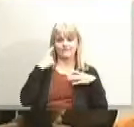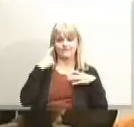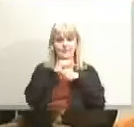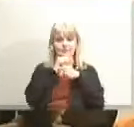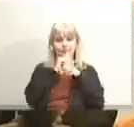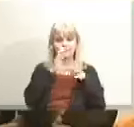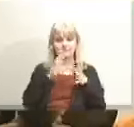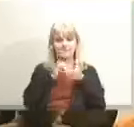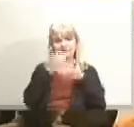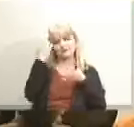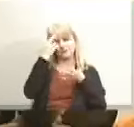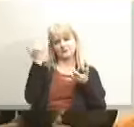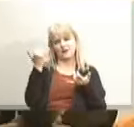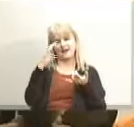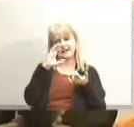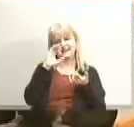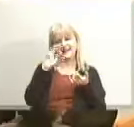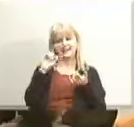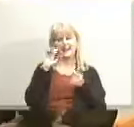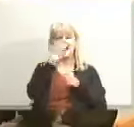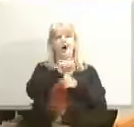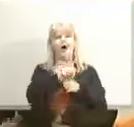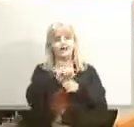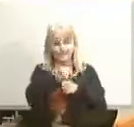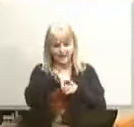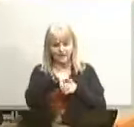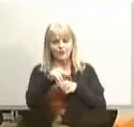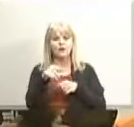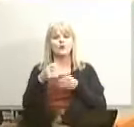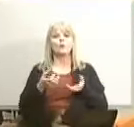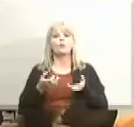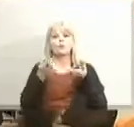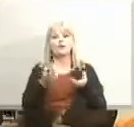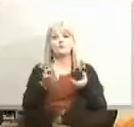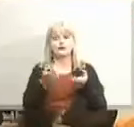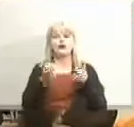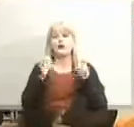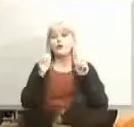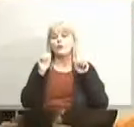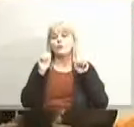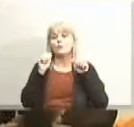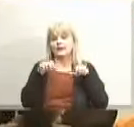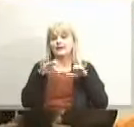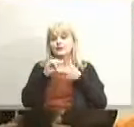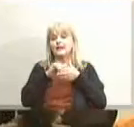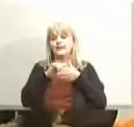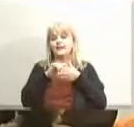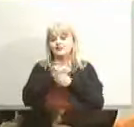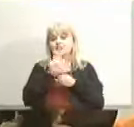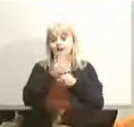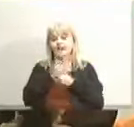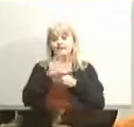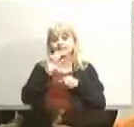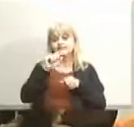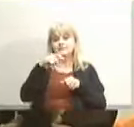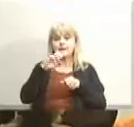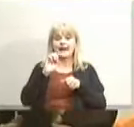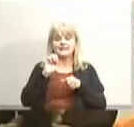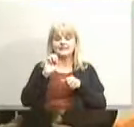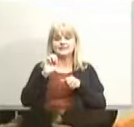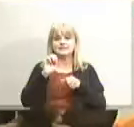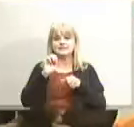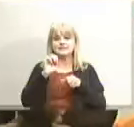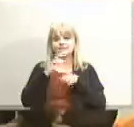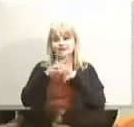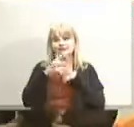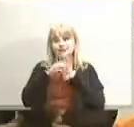why kathy caught it and recommended and we can do it there's enough space in the week and we feel like we